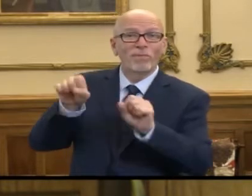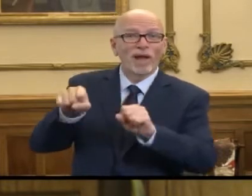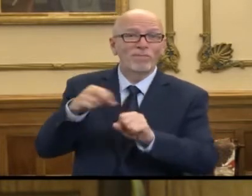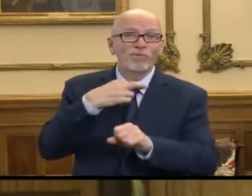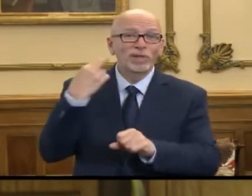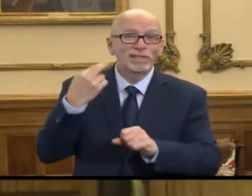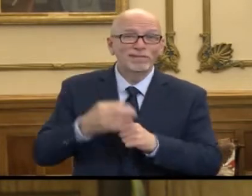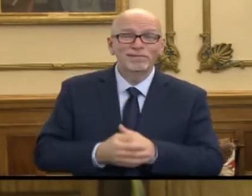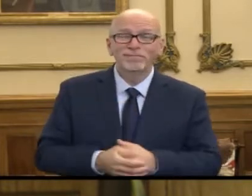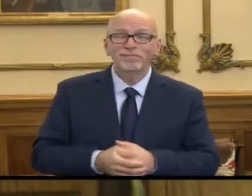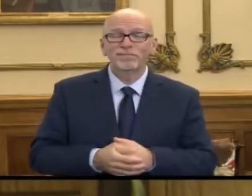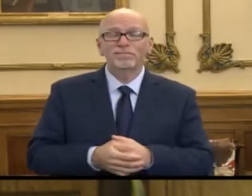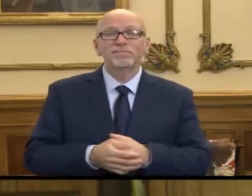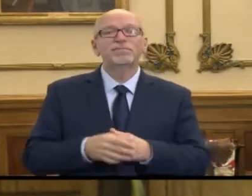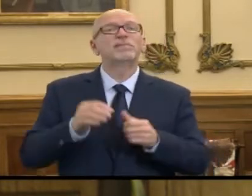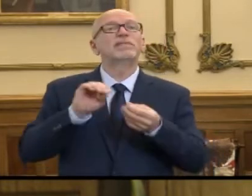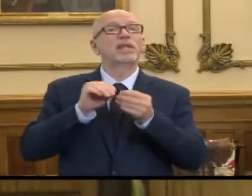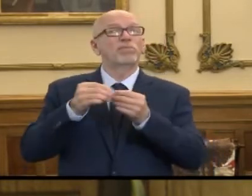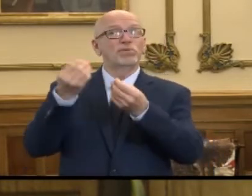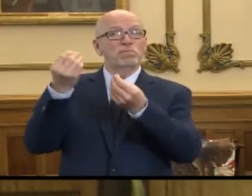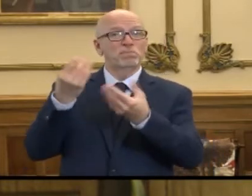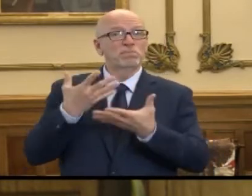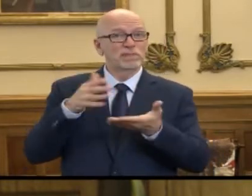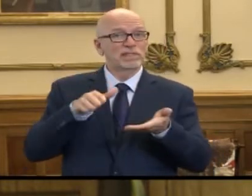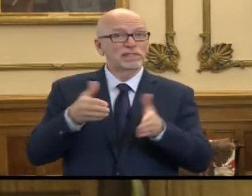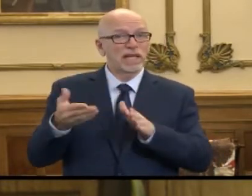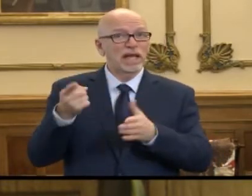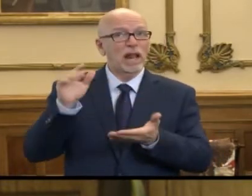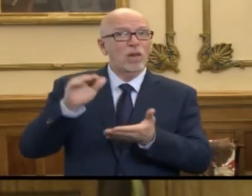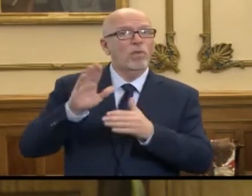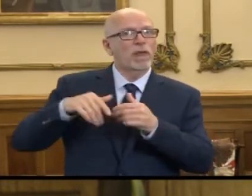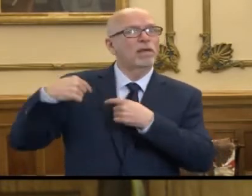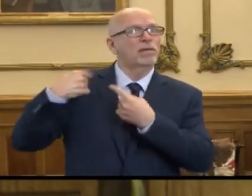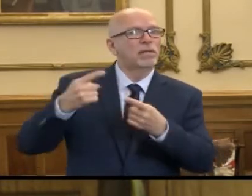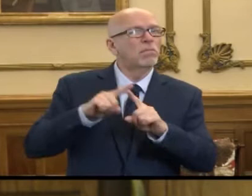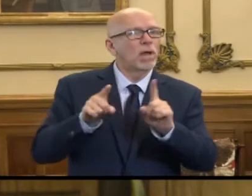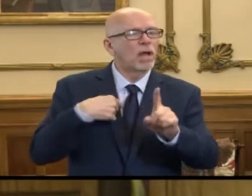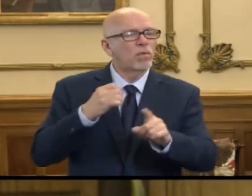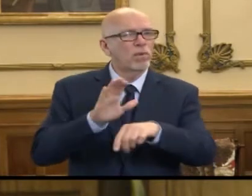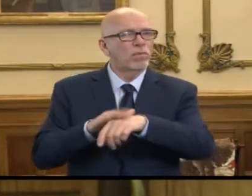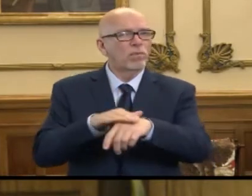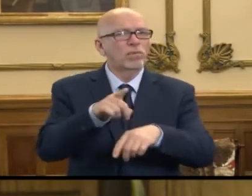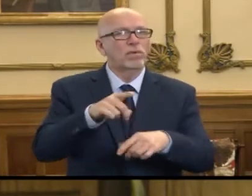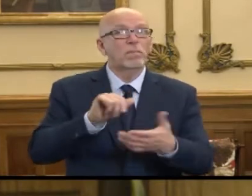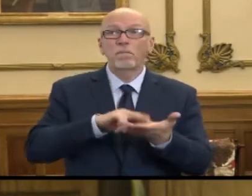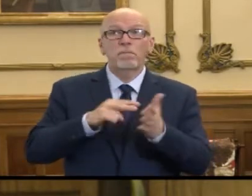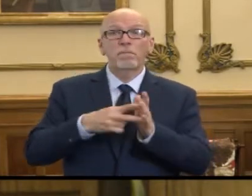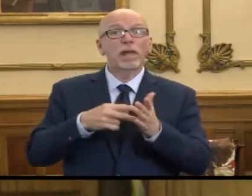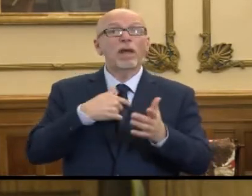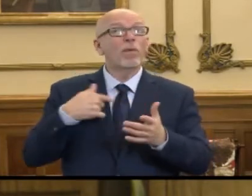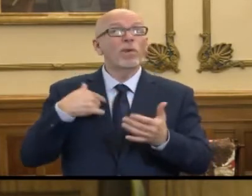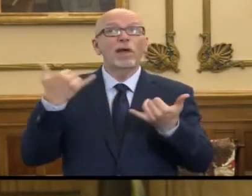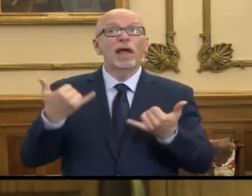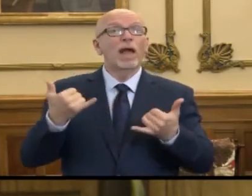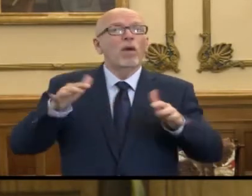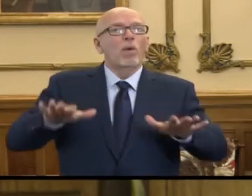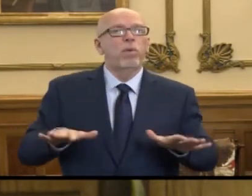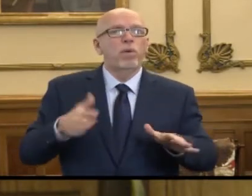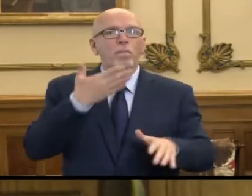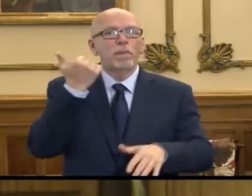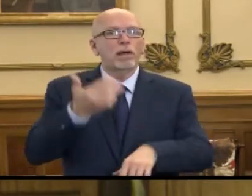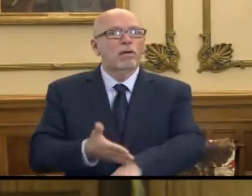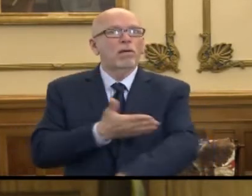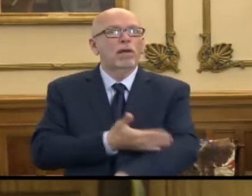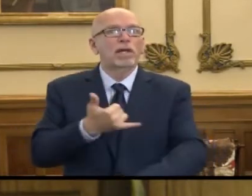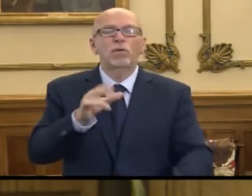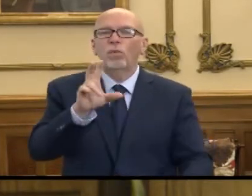While the number of tests reported to us today is lower than what we've been seeing lately, I want to caution Hoosiers that that does not mean that we're out of the woods. This means